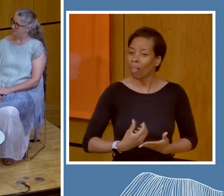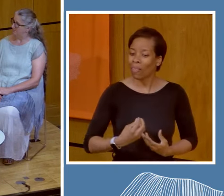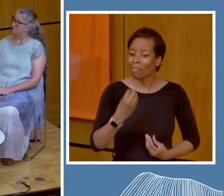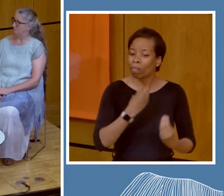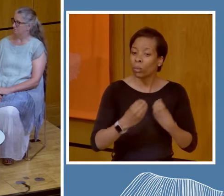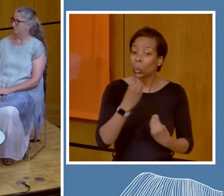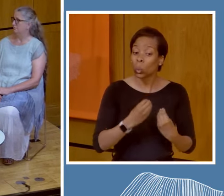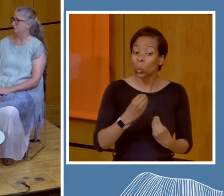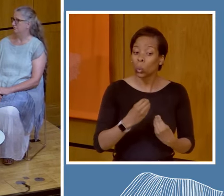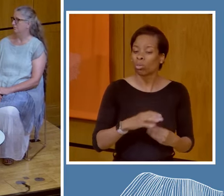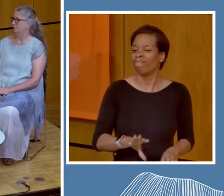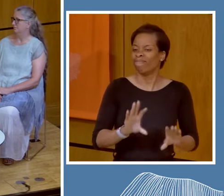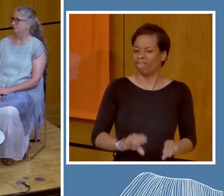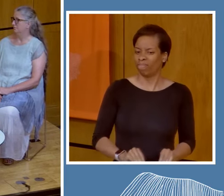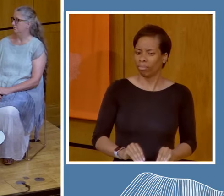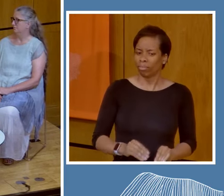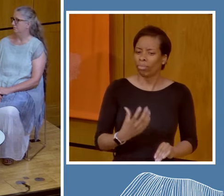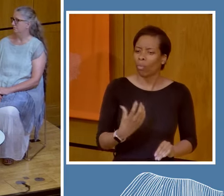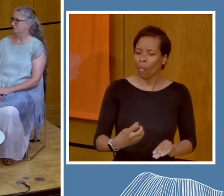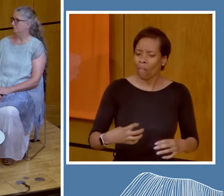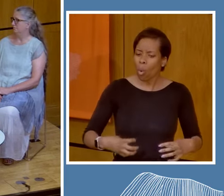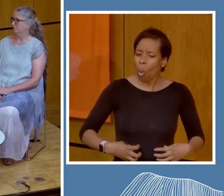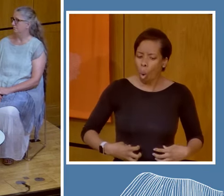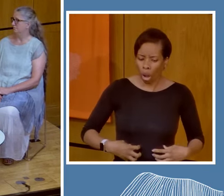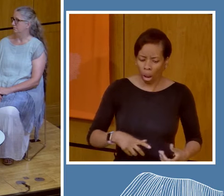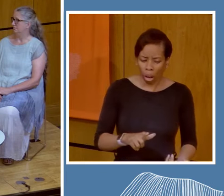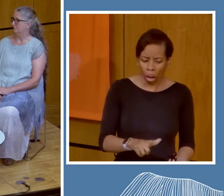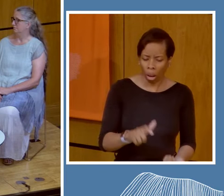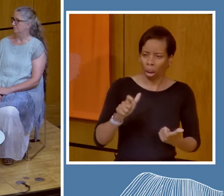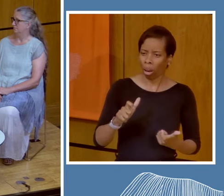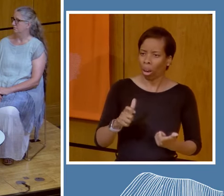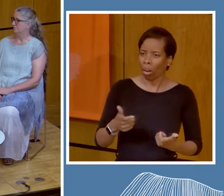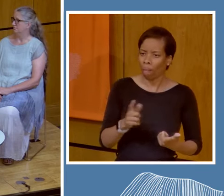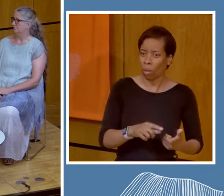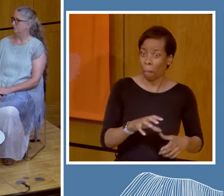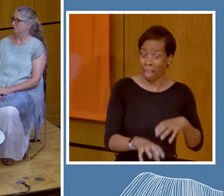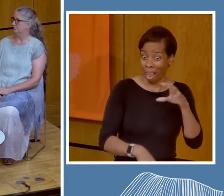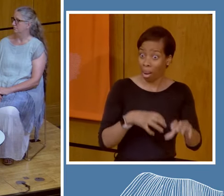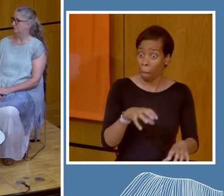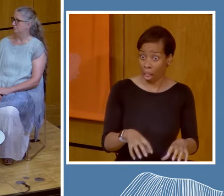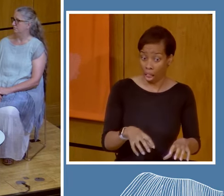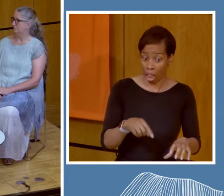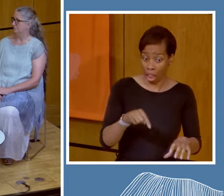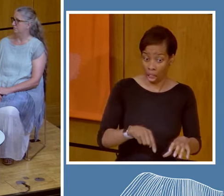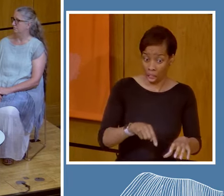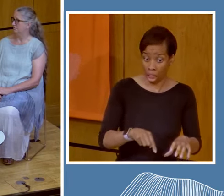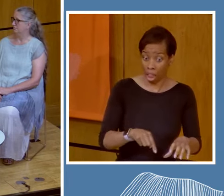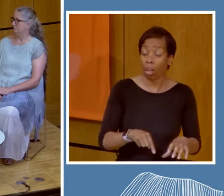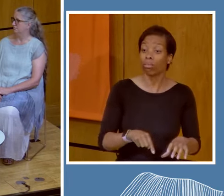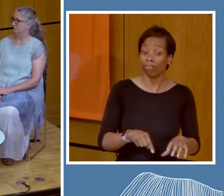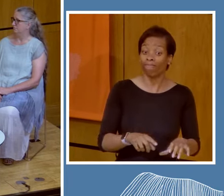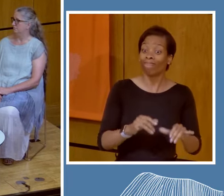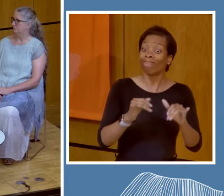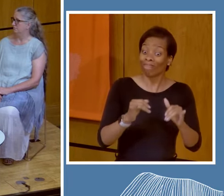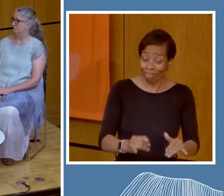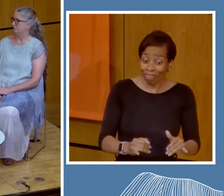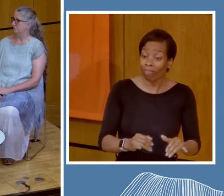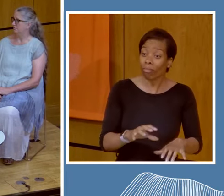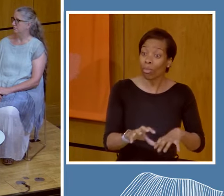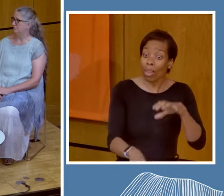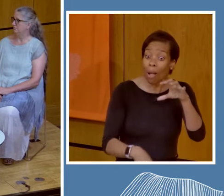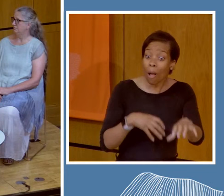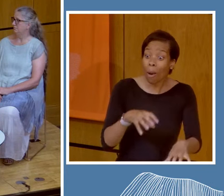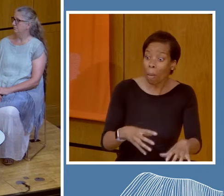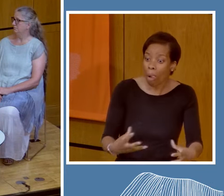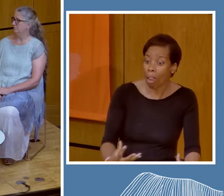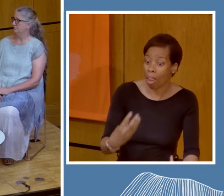are delicacies in our communities, but unfortunately concentrate some of the heavy metals when they're embodied within the environment. So